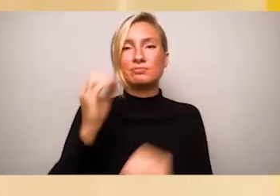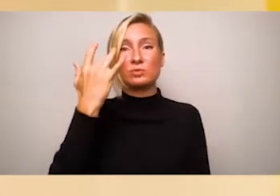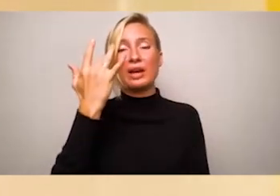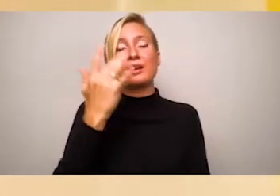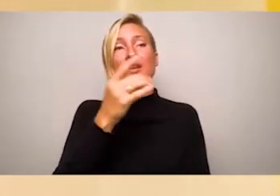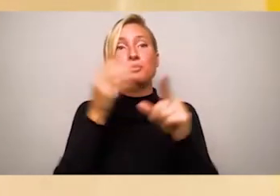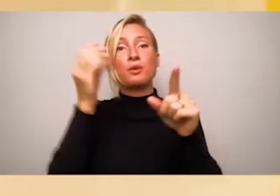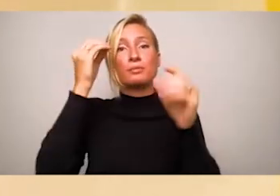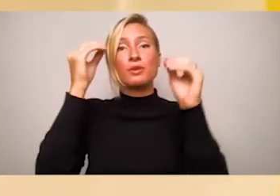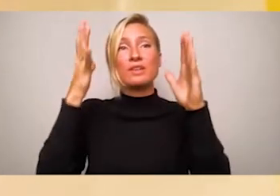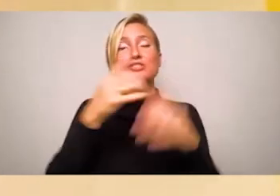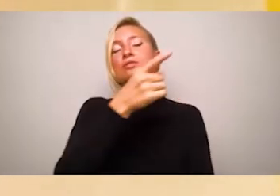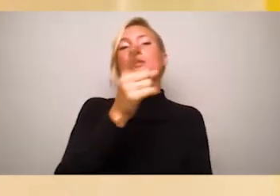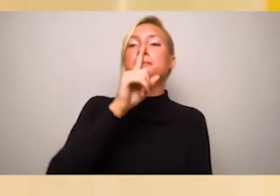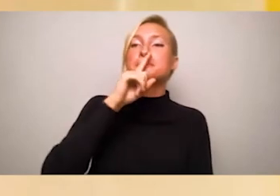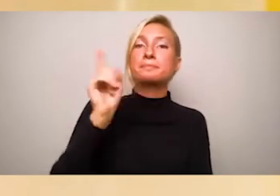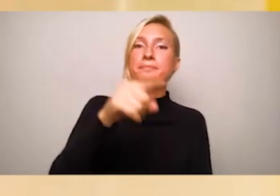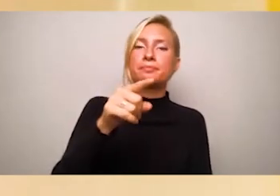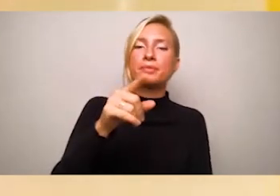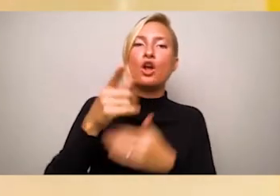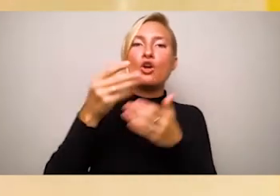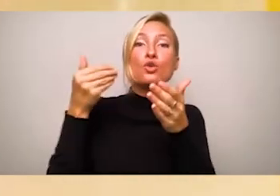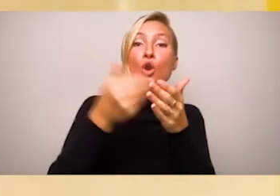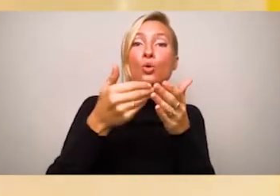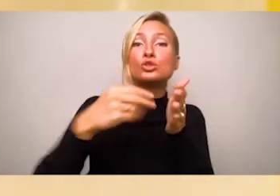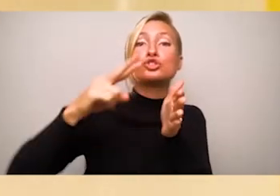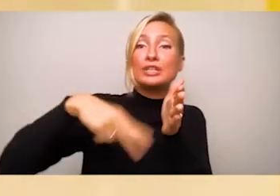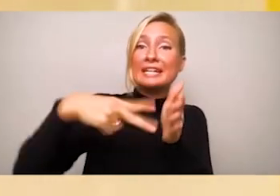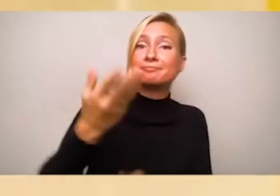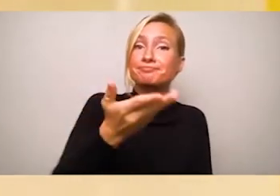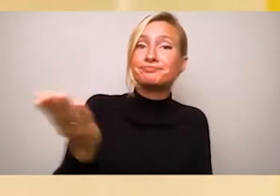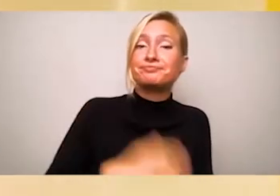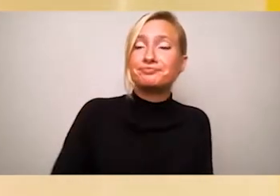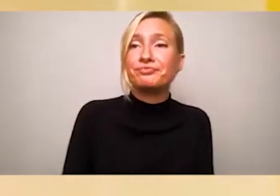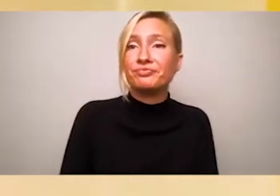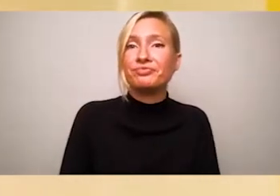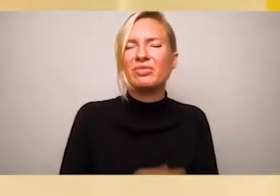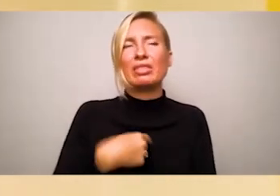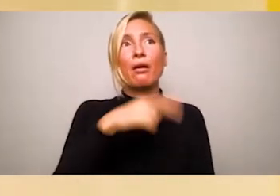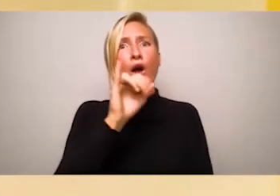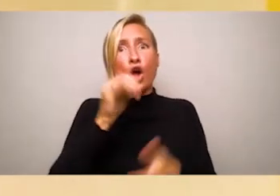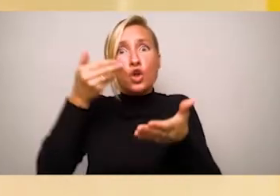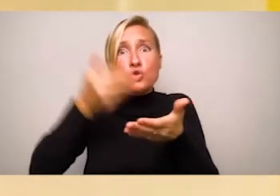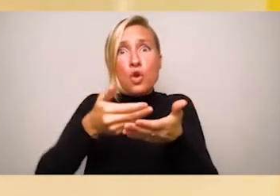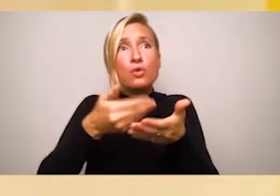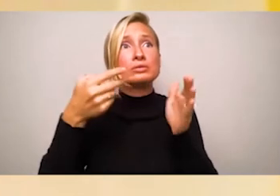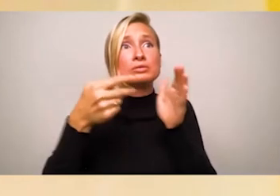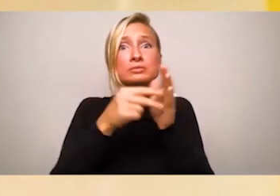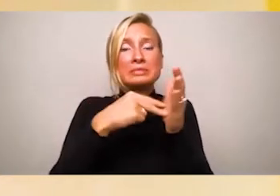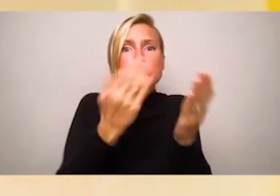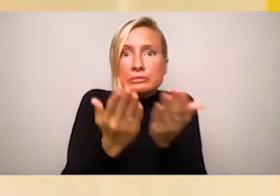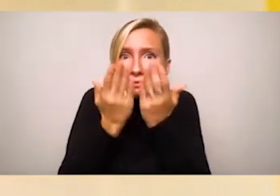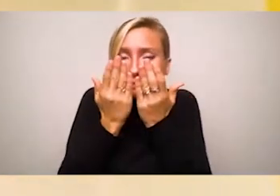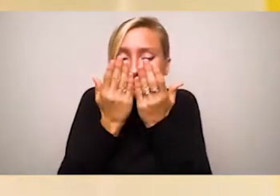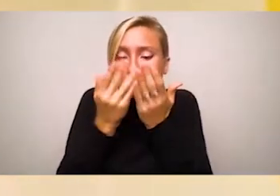which I thought required me to hold the book close to my face while reading out loud. Meanwhile, my